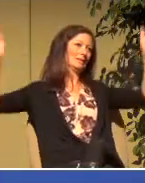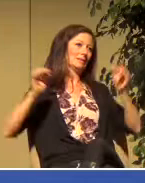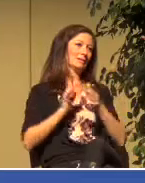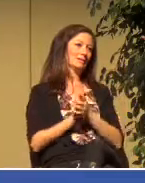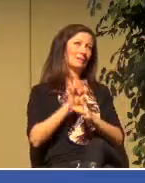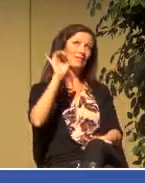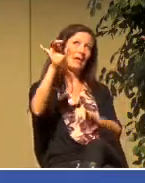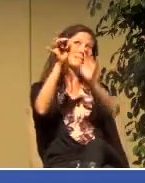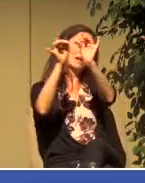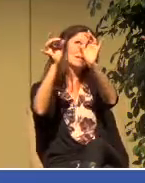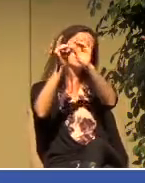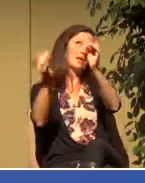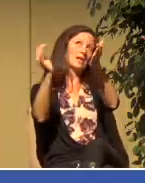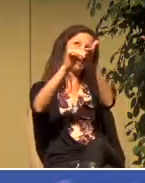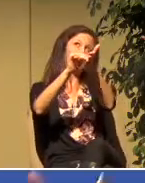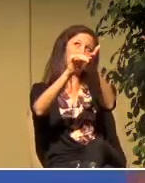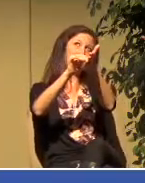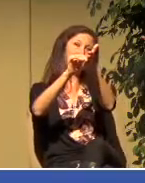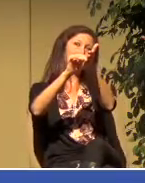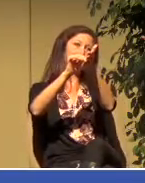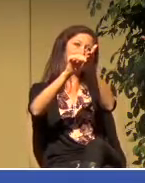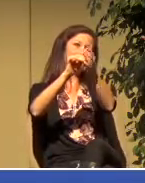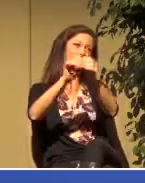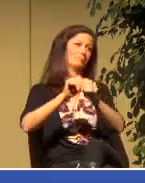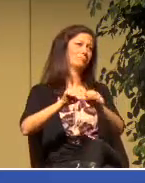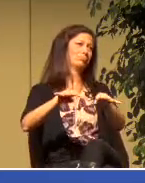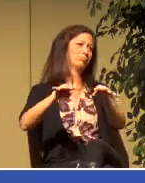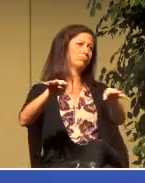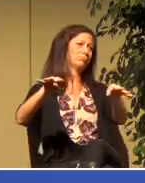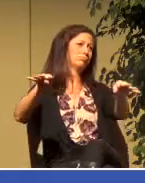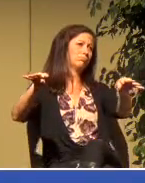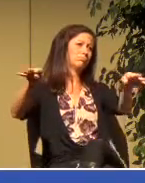resound again and to resound still